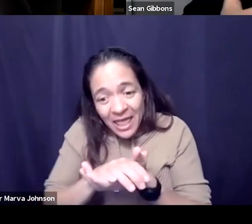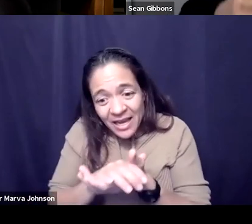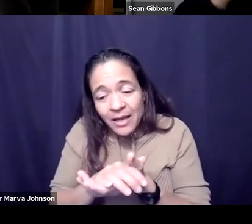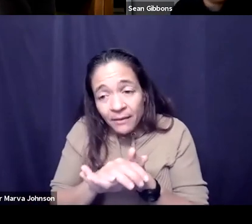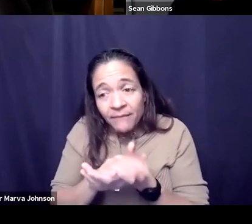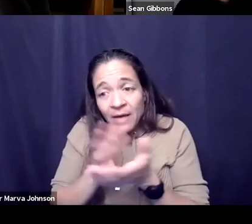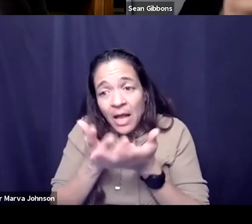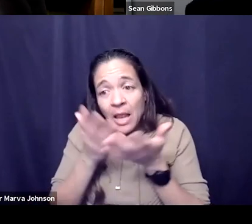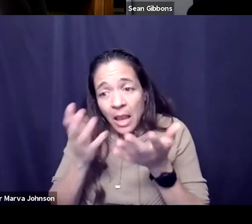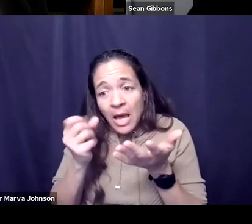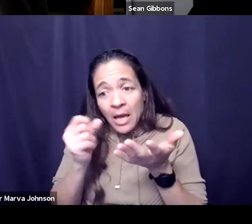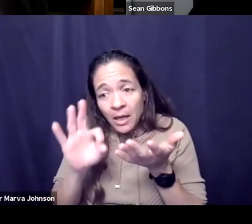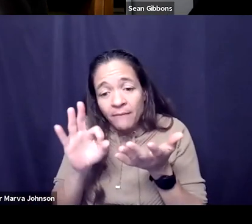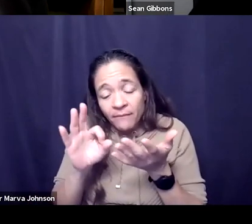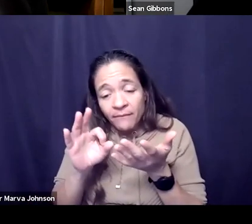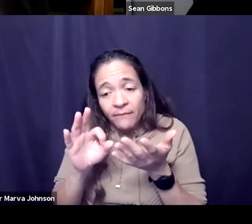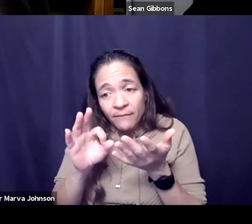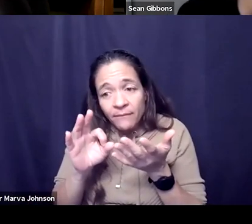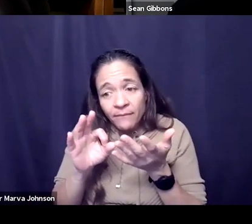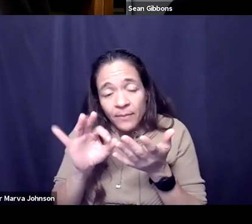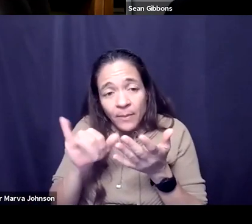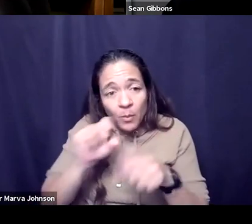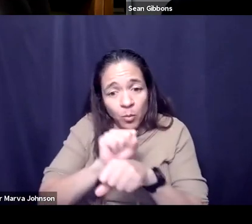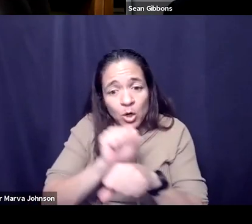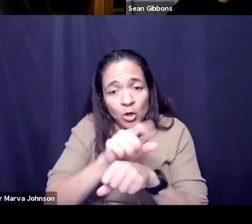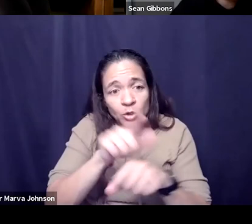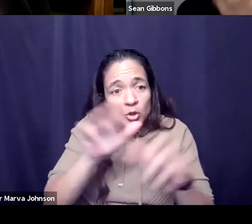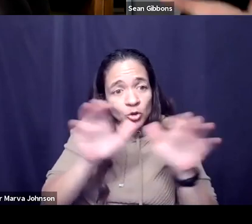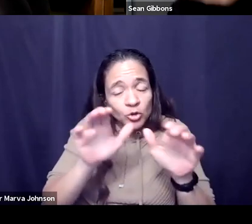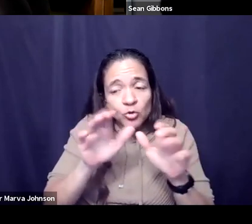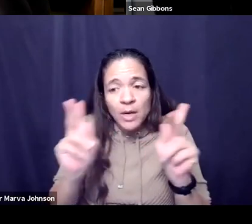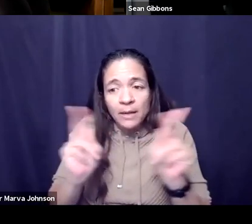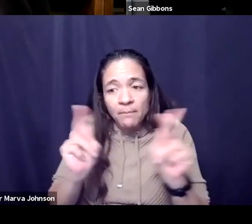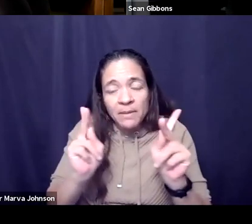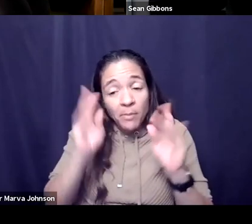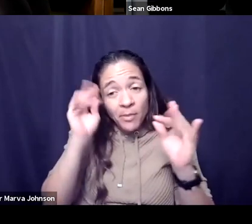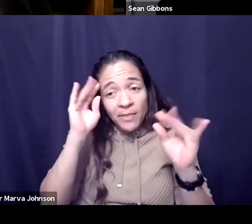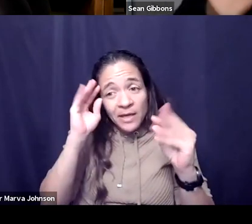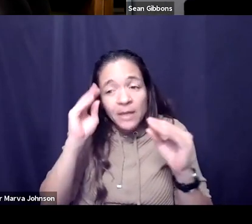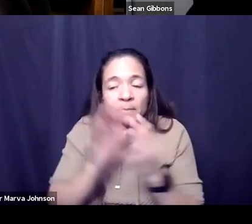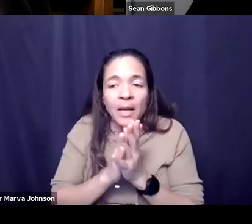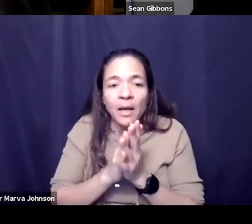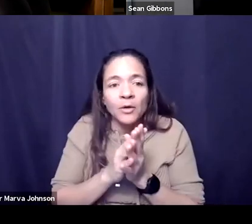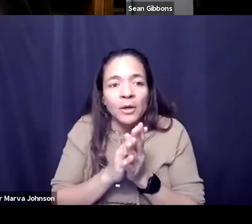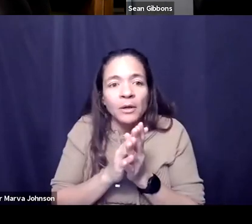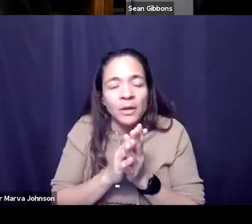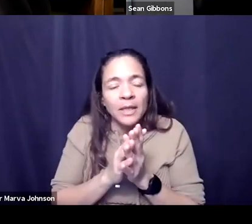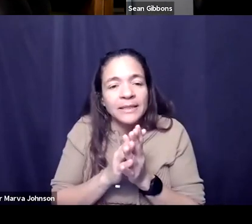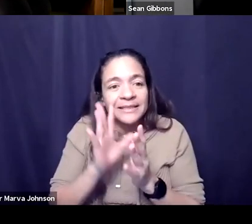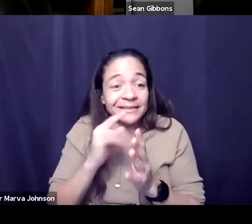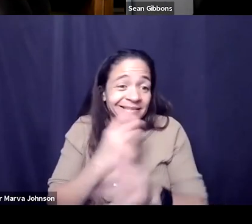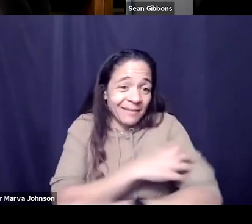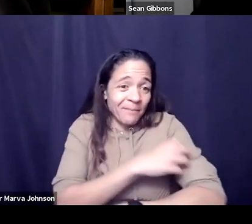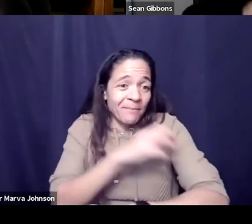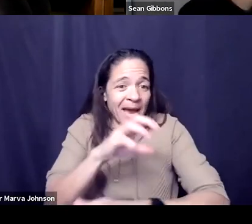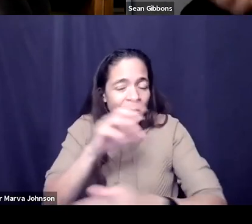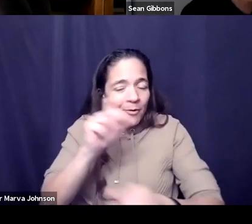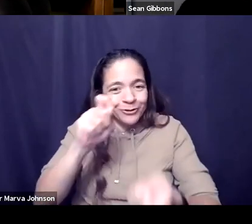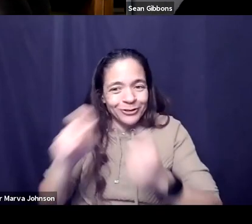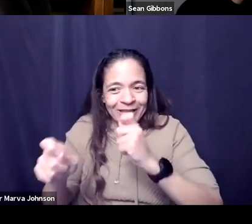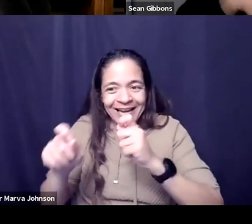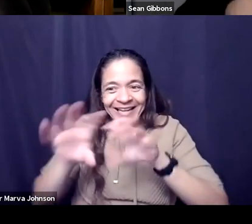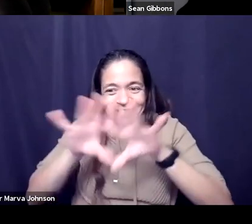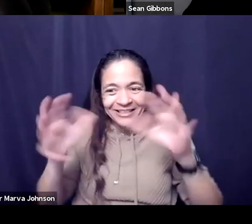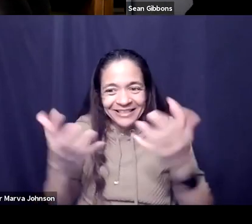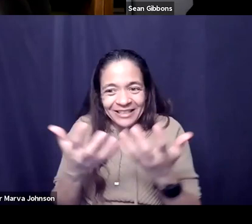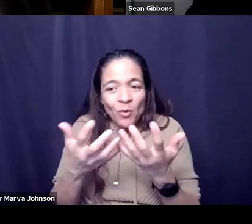you are doing and a lot of people are thinking about is all kind of coinciding with sort of a shifting that we're seeing in power dynamics broadly across the world some of